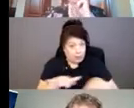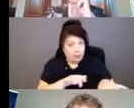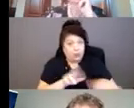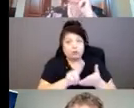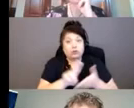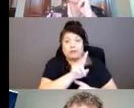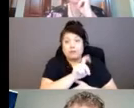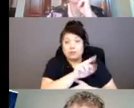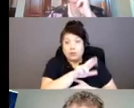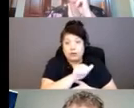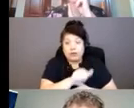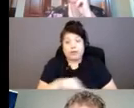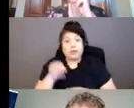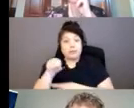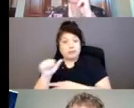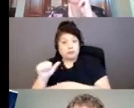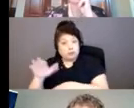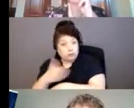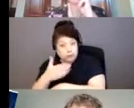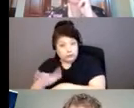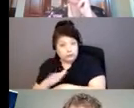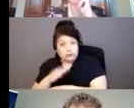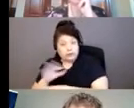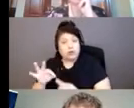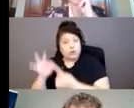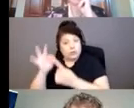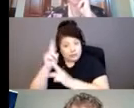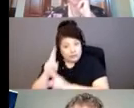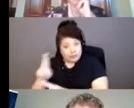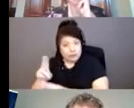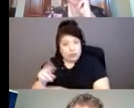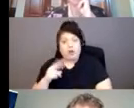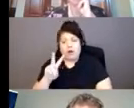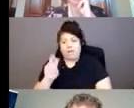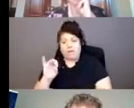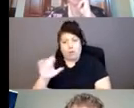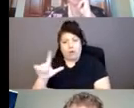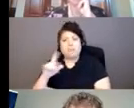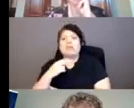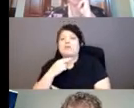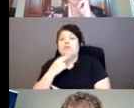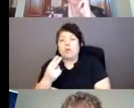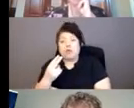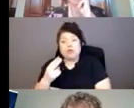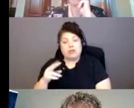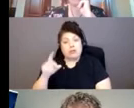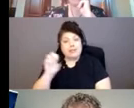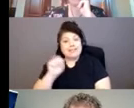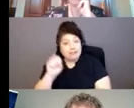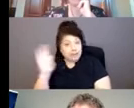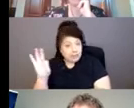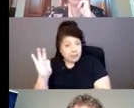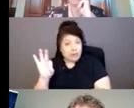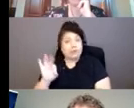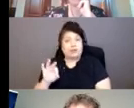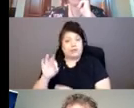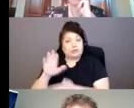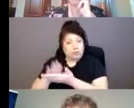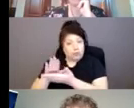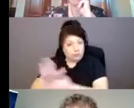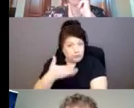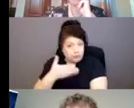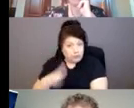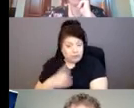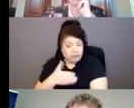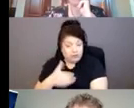and a Master of Music with Distinction in Vocal Performance from the San Francisco Conservatory of Music. Elder Abuse Prevention